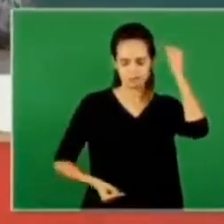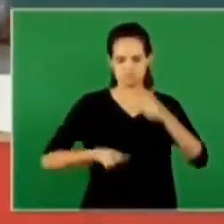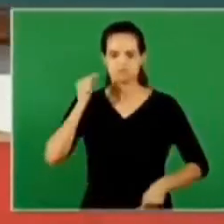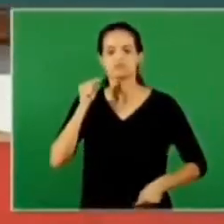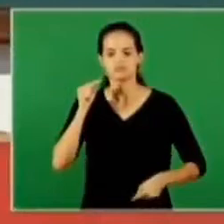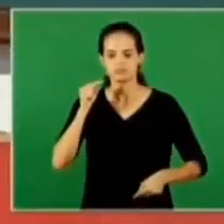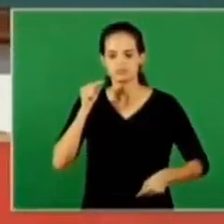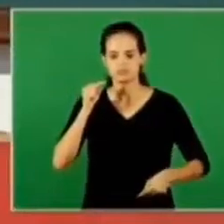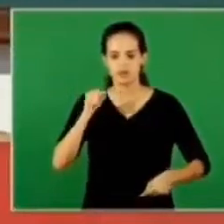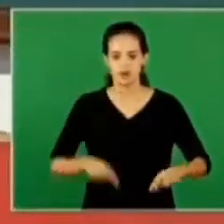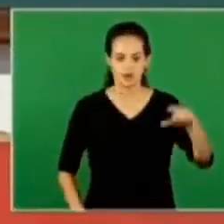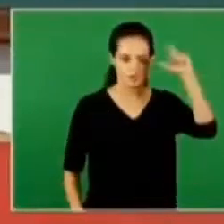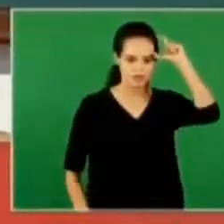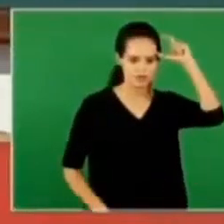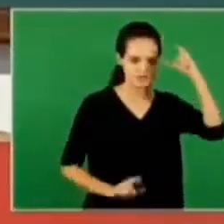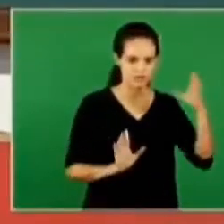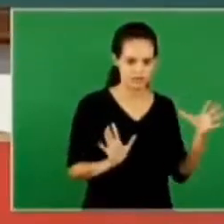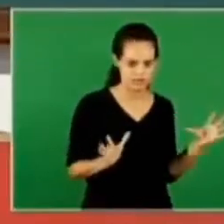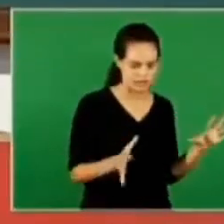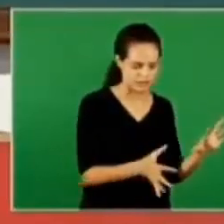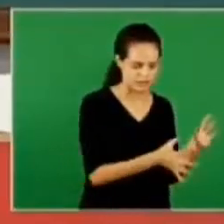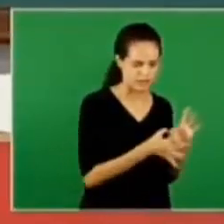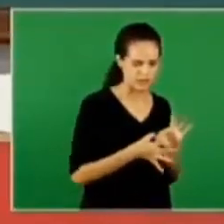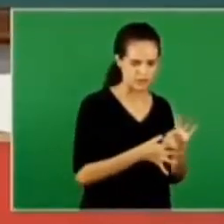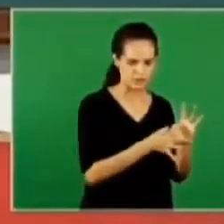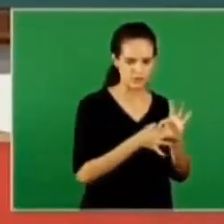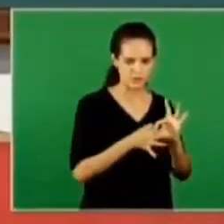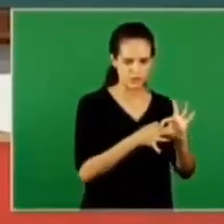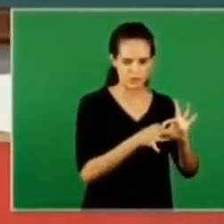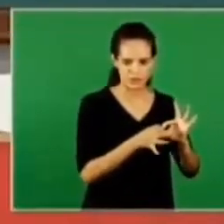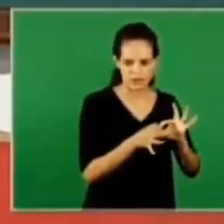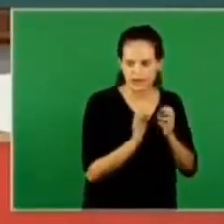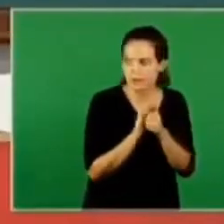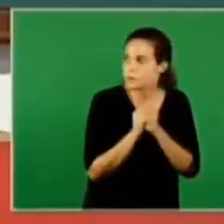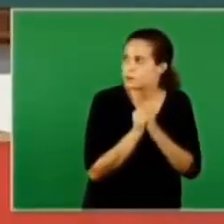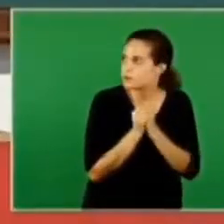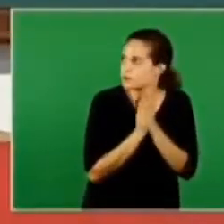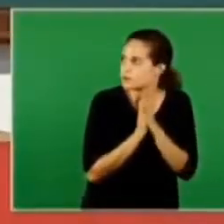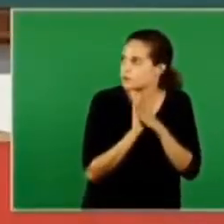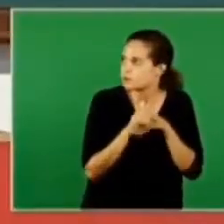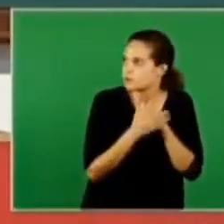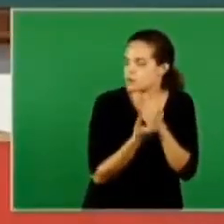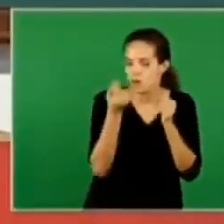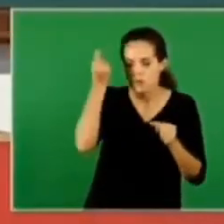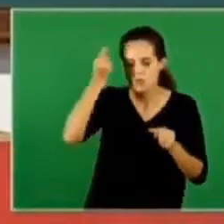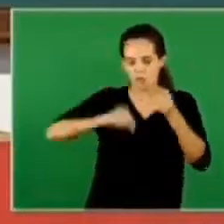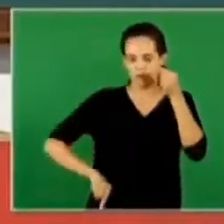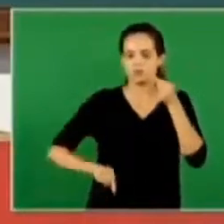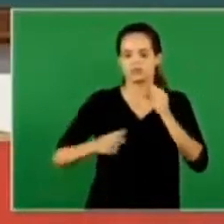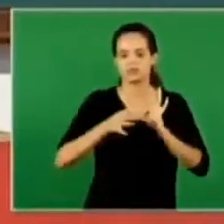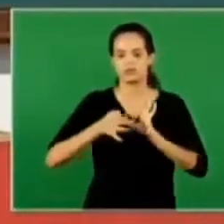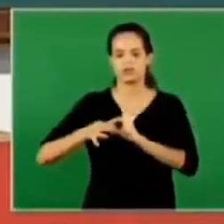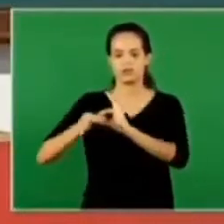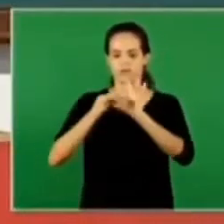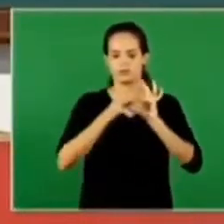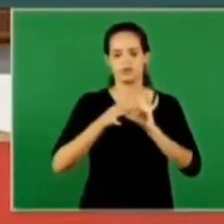there is a union that conspire against the fellowship